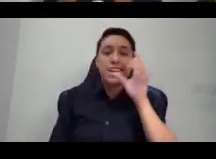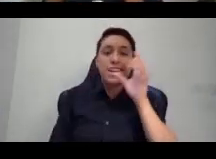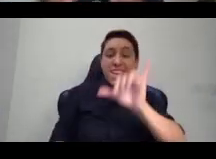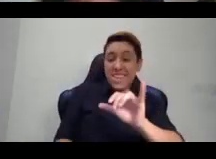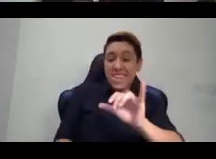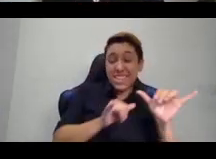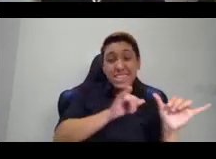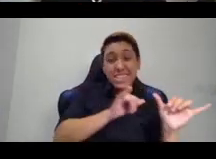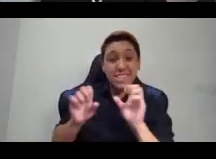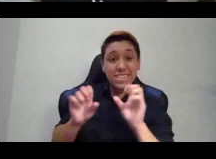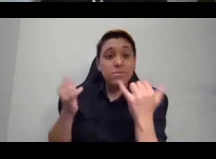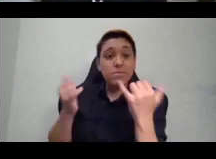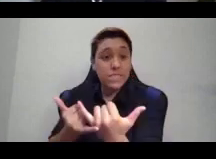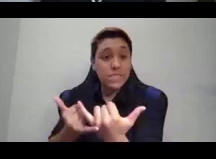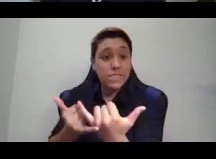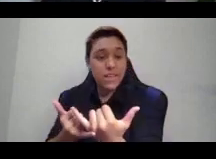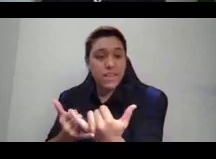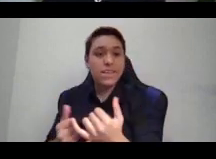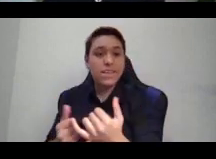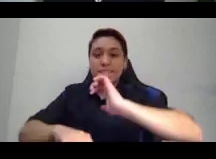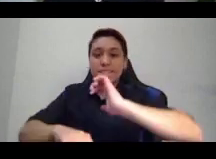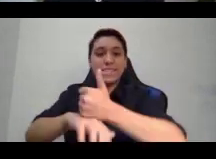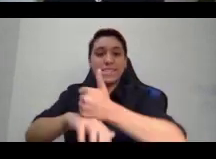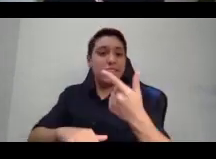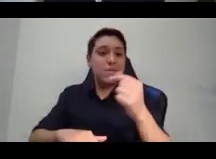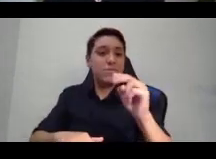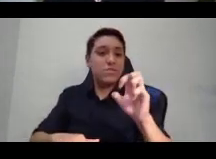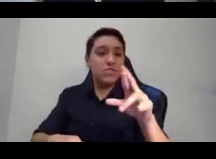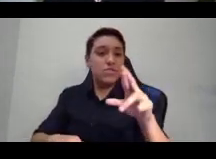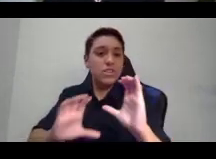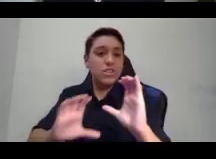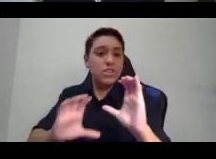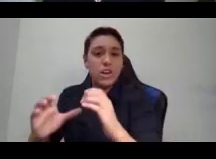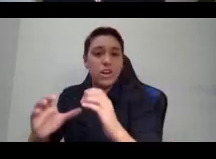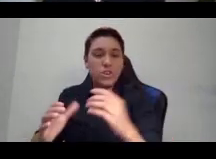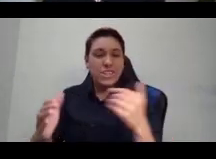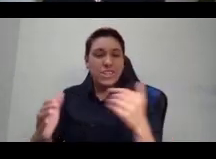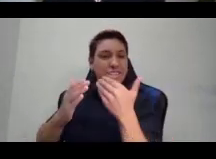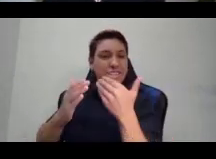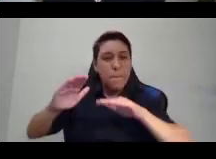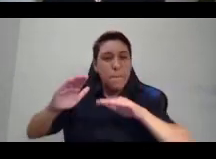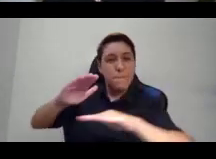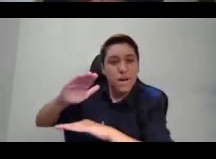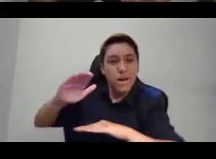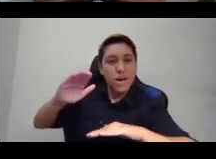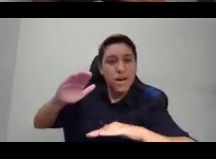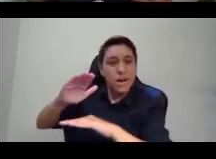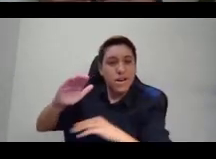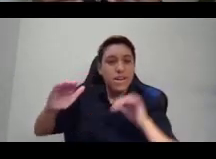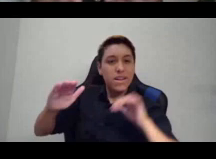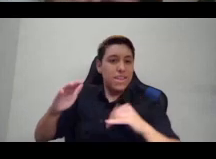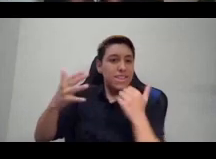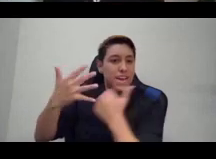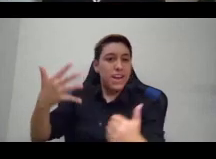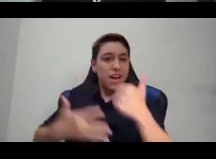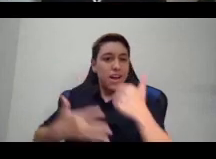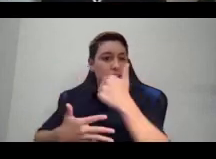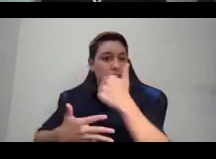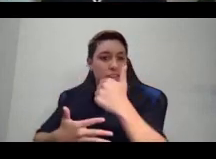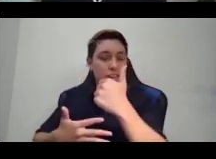for them at the bottom of a racial hierarchy. And at the center